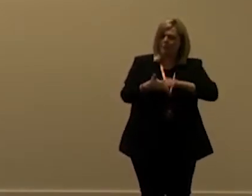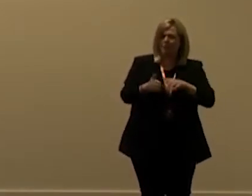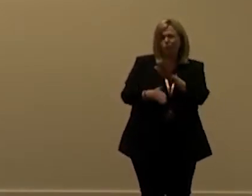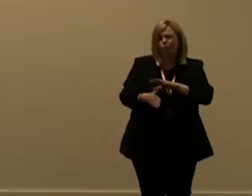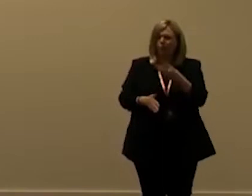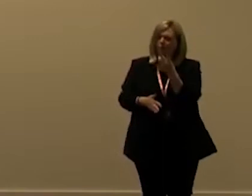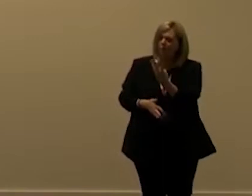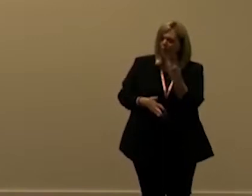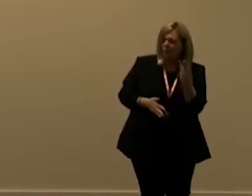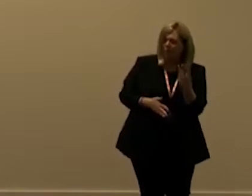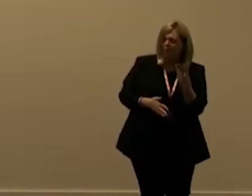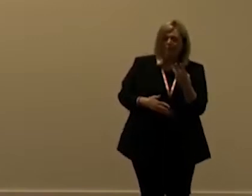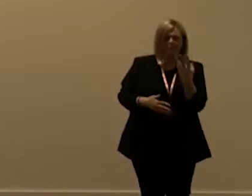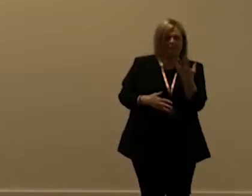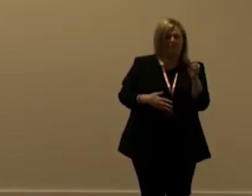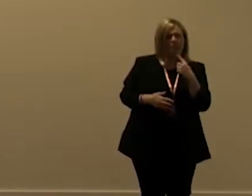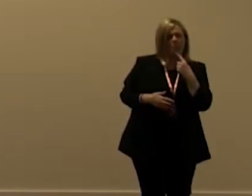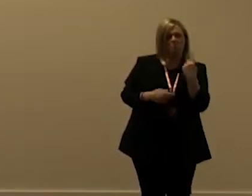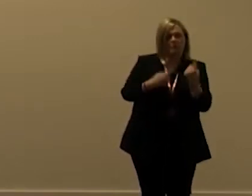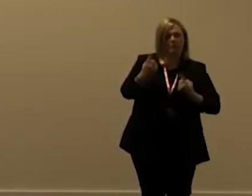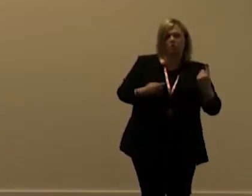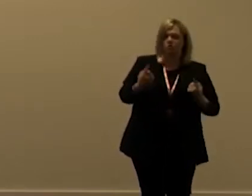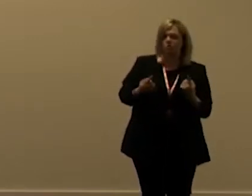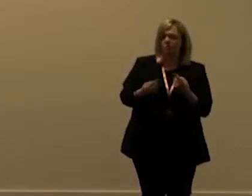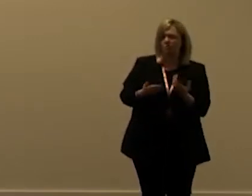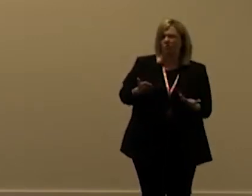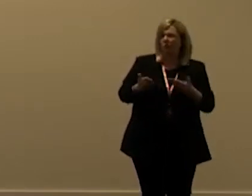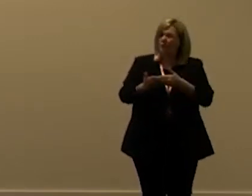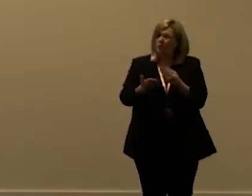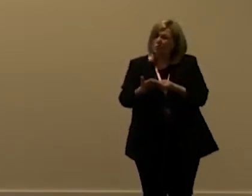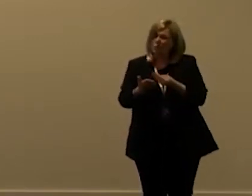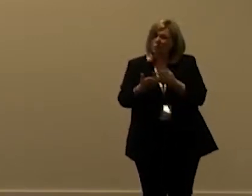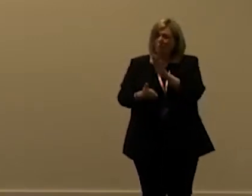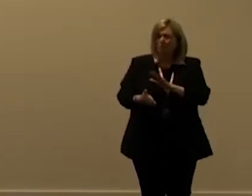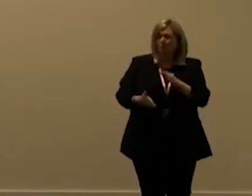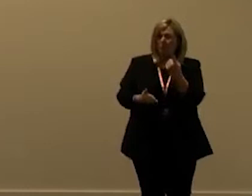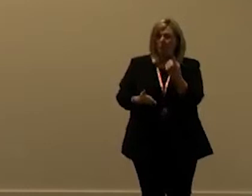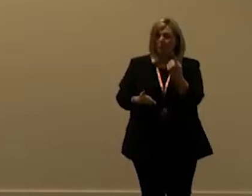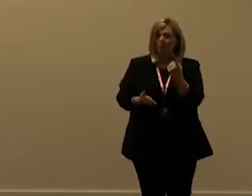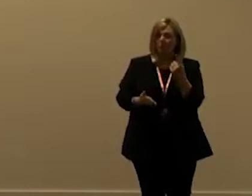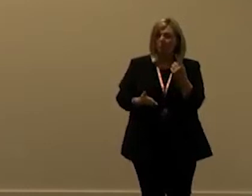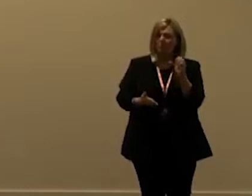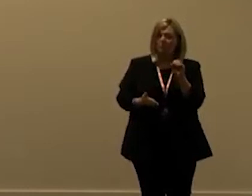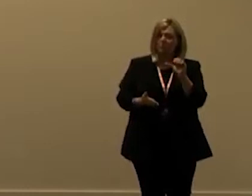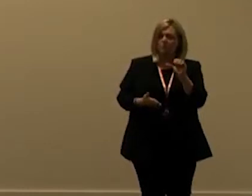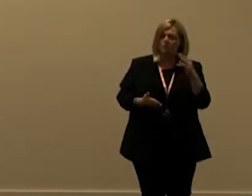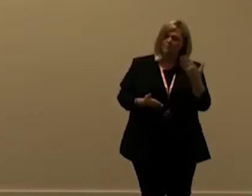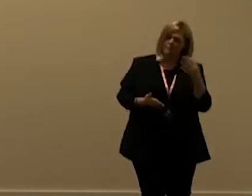these at 50 each meaning we have an additional cost of 1 650 per month